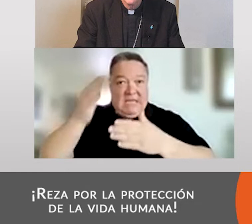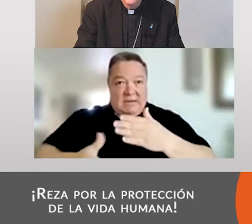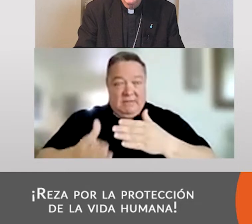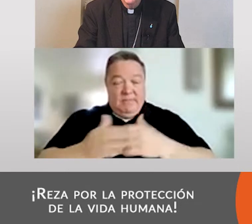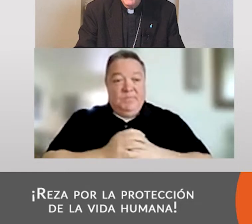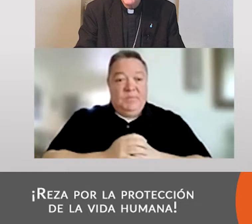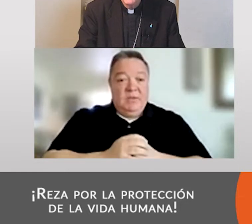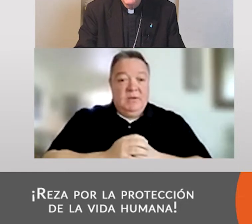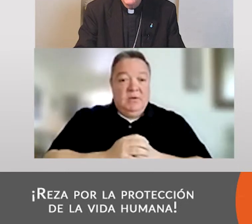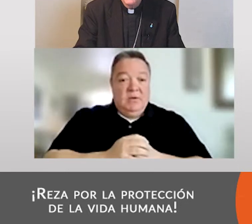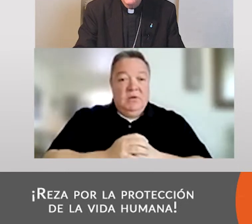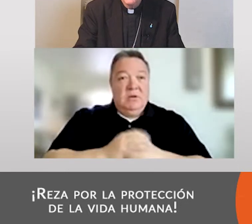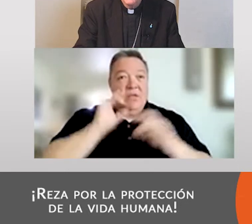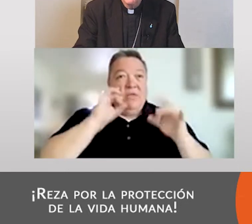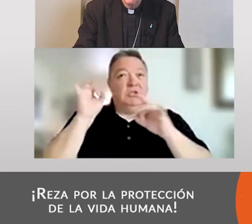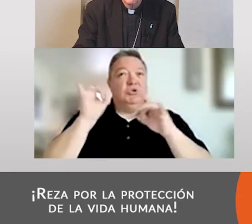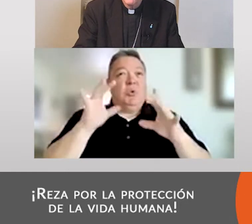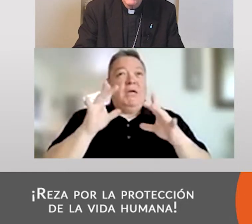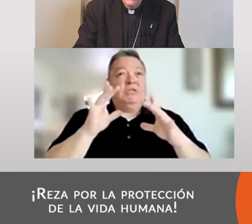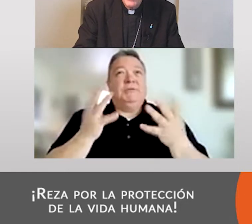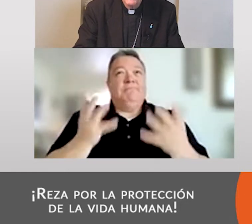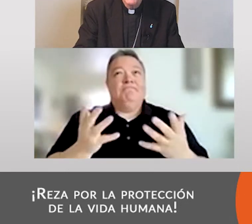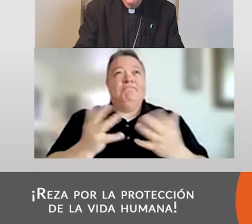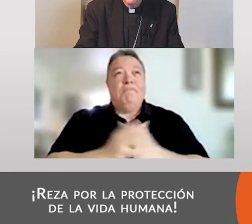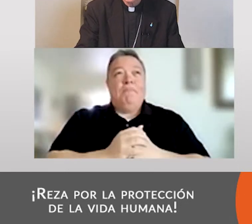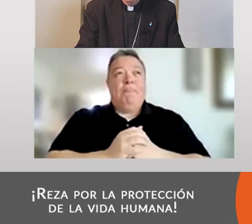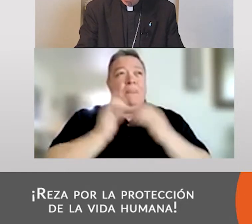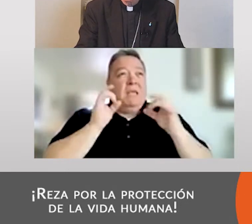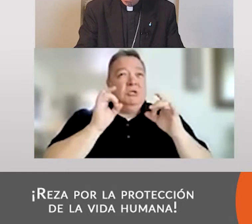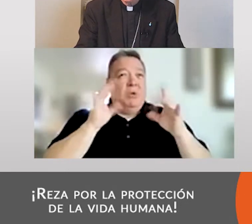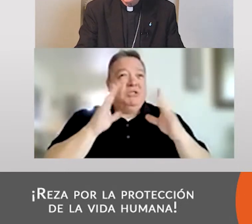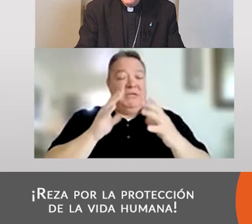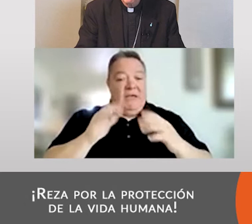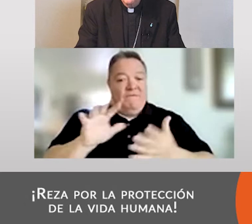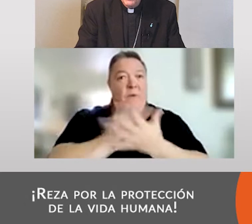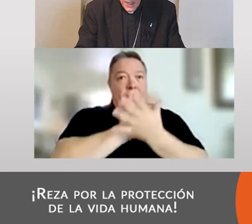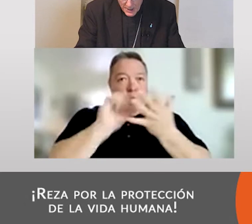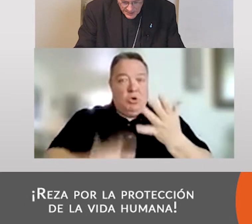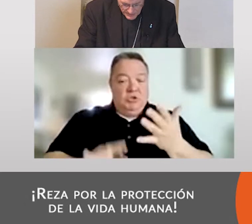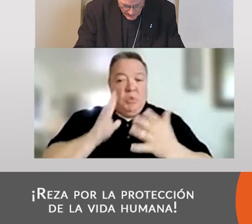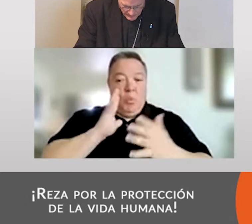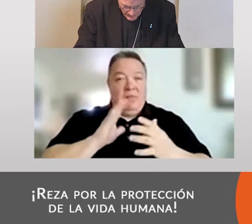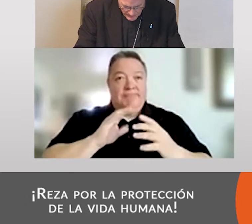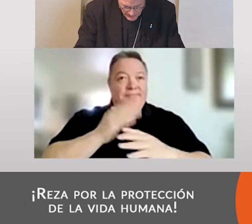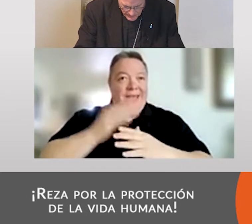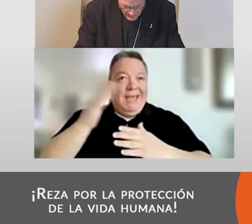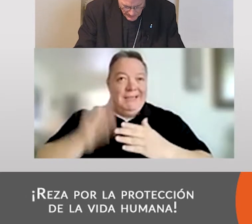that the tragic, the tragic, the tragedy of abortion will come to an end.